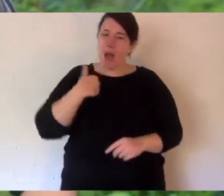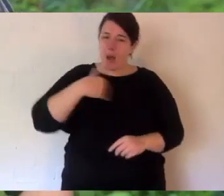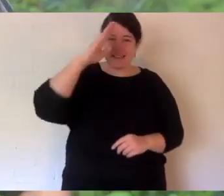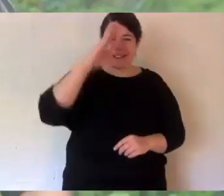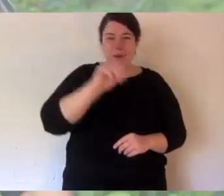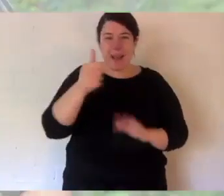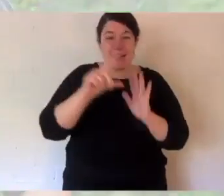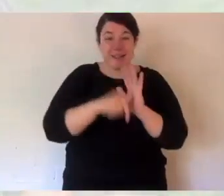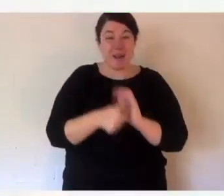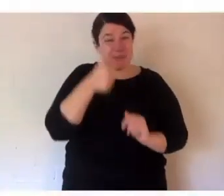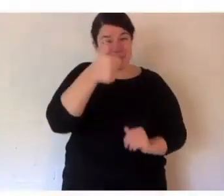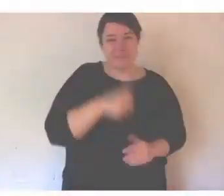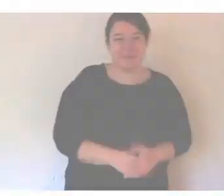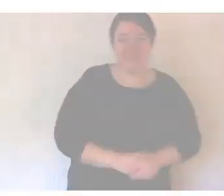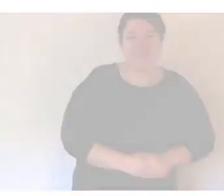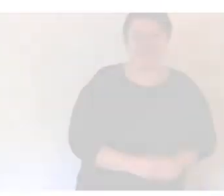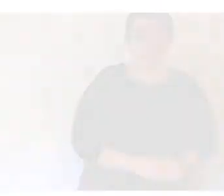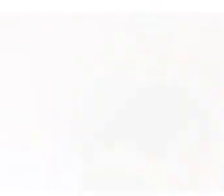next time.